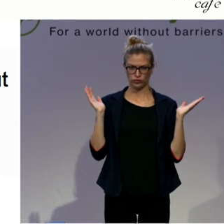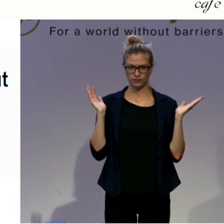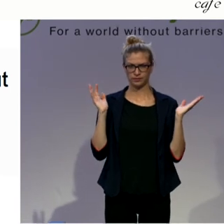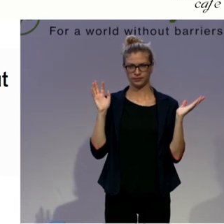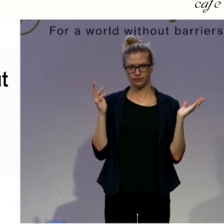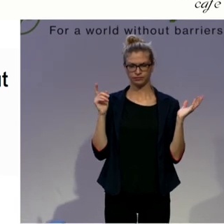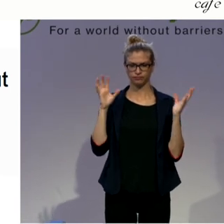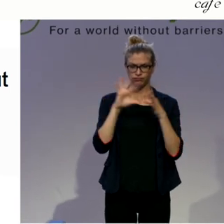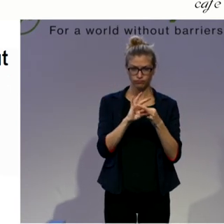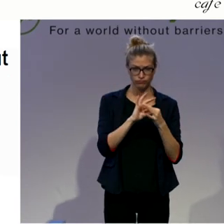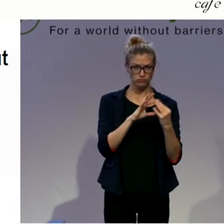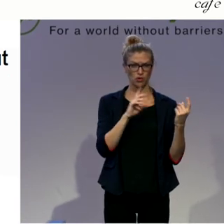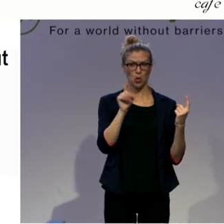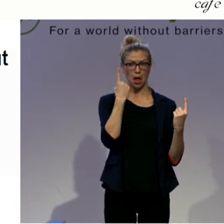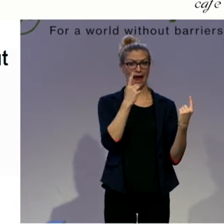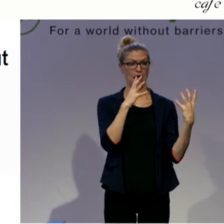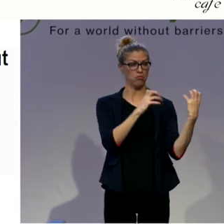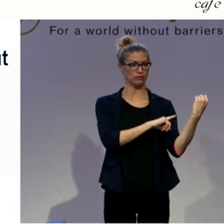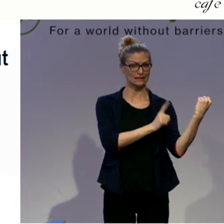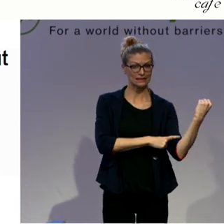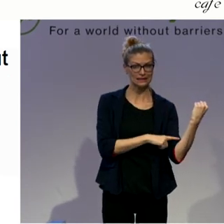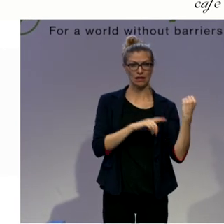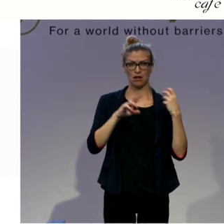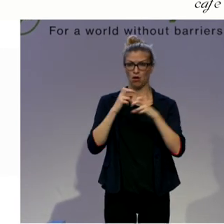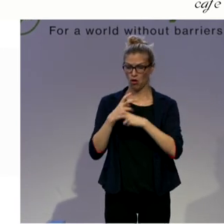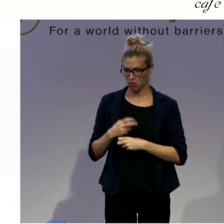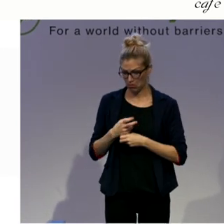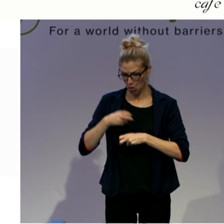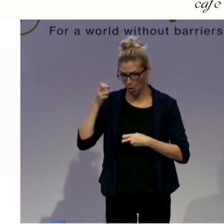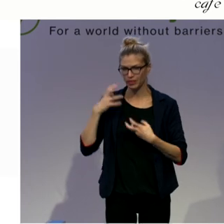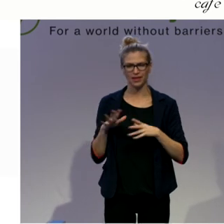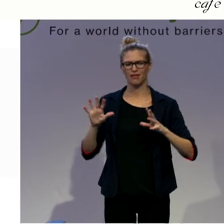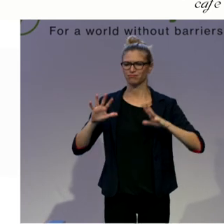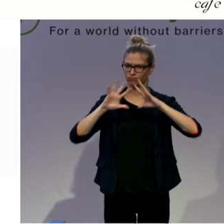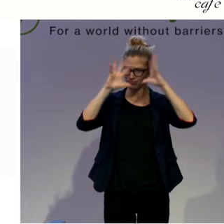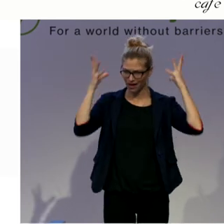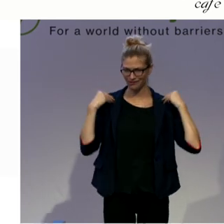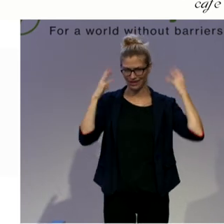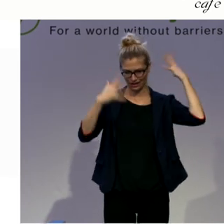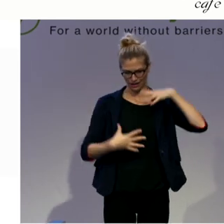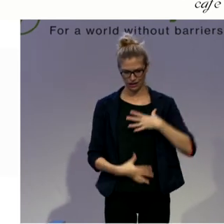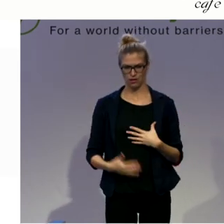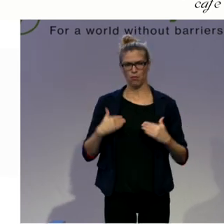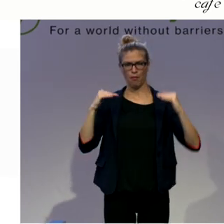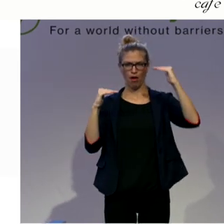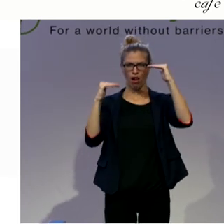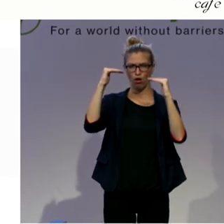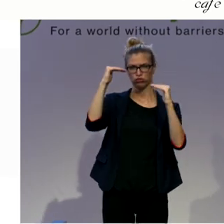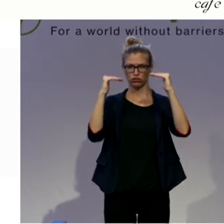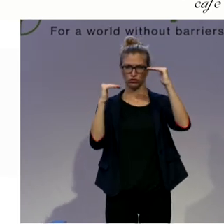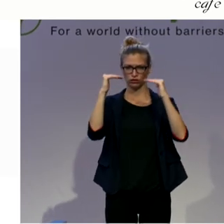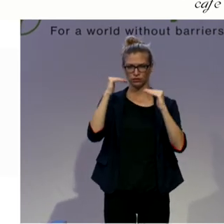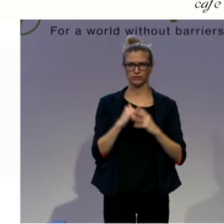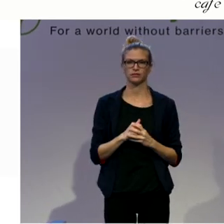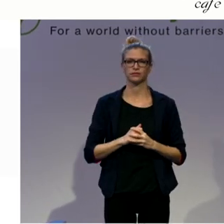It's about your body as a whole thing. It does so through core strength,